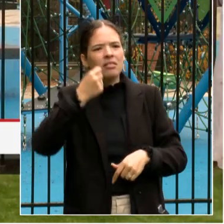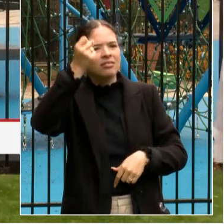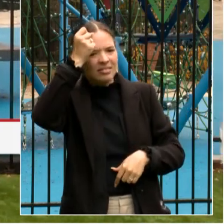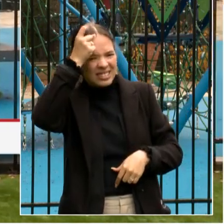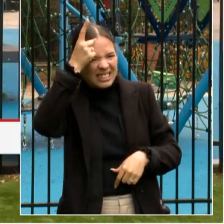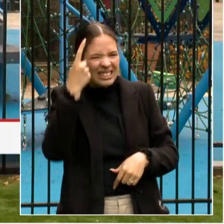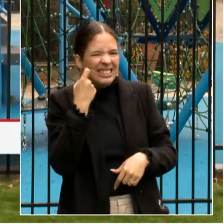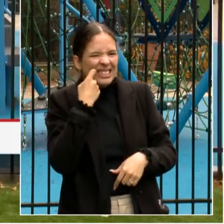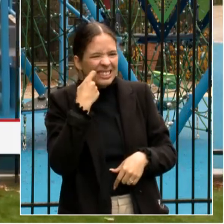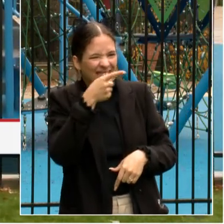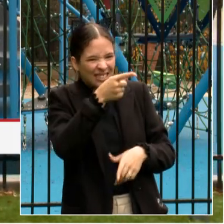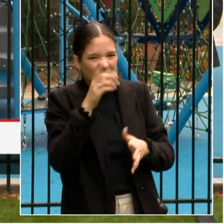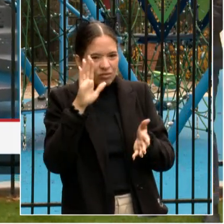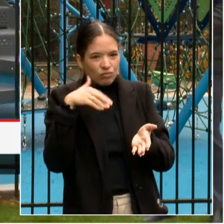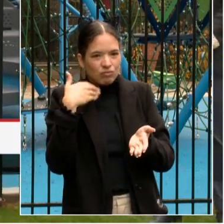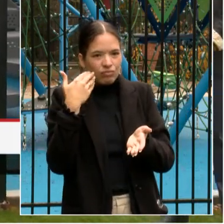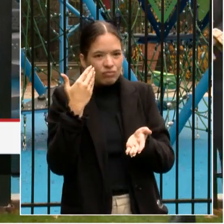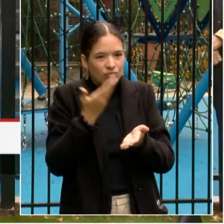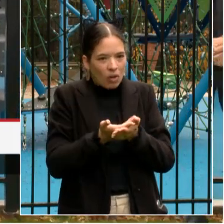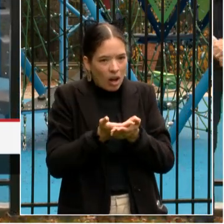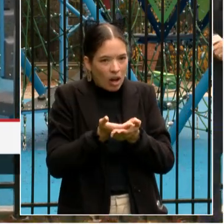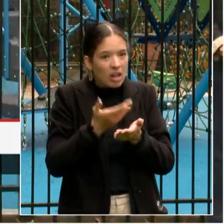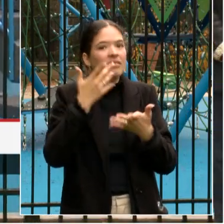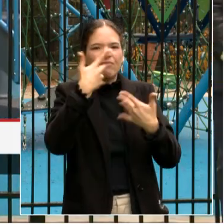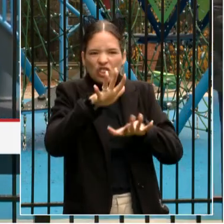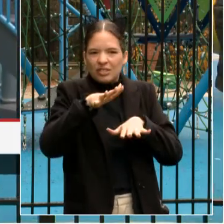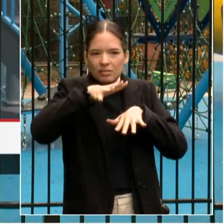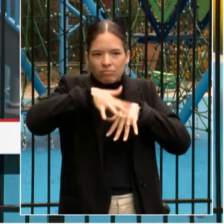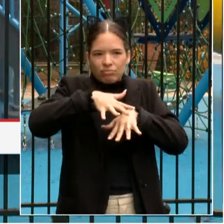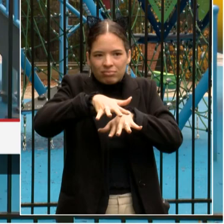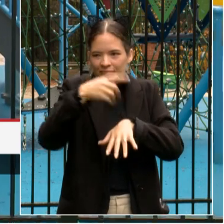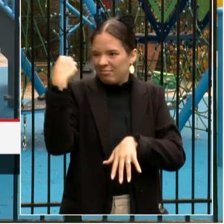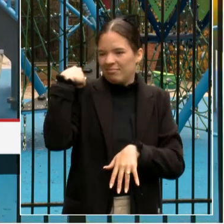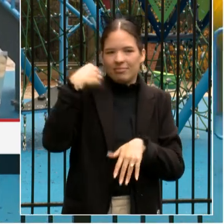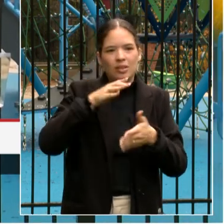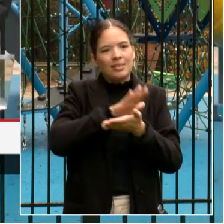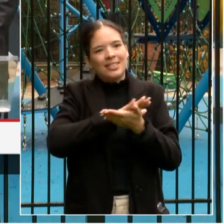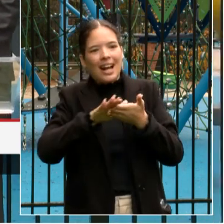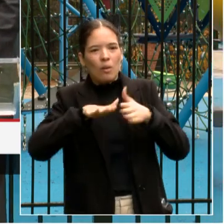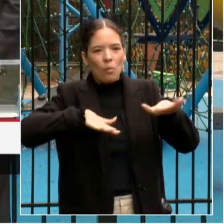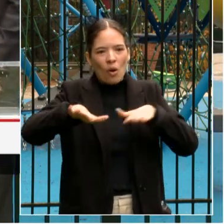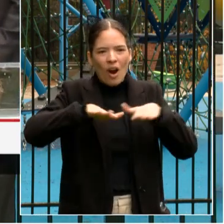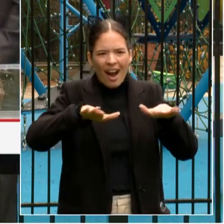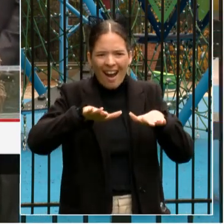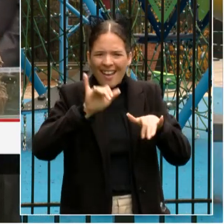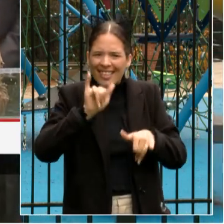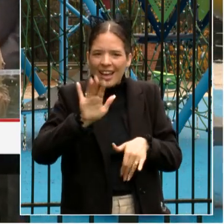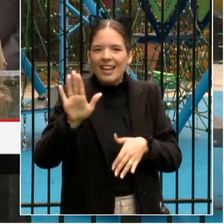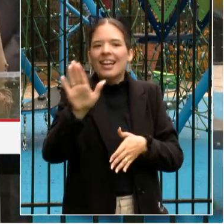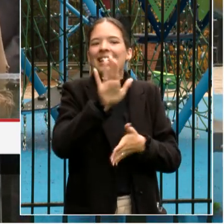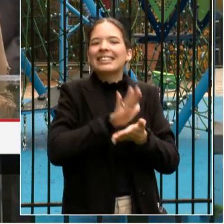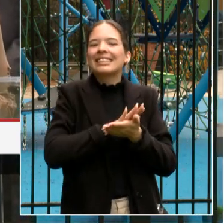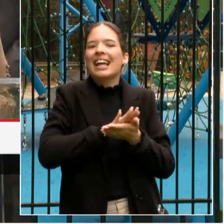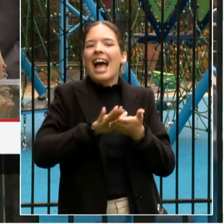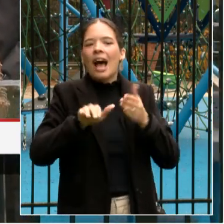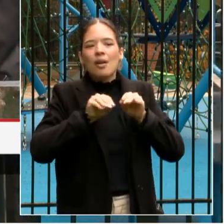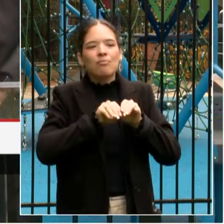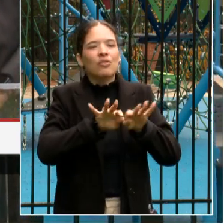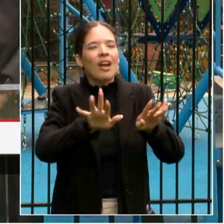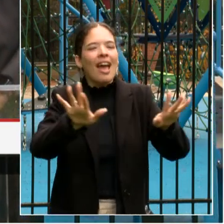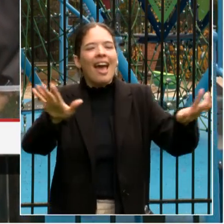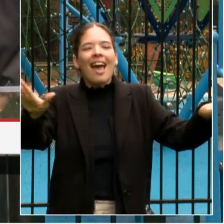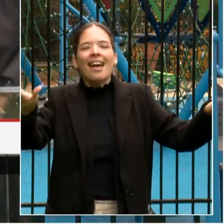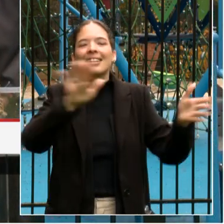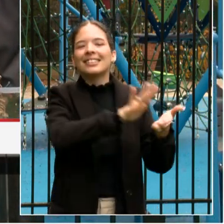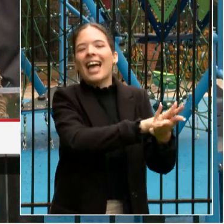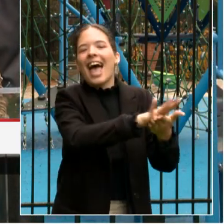your kindness walk. And boys and girls, if you can spread that message to your friends, and if we adults